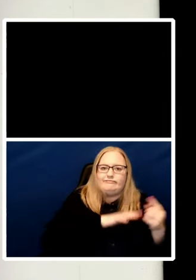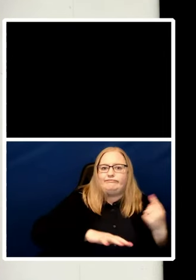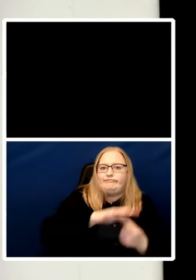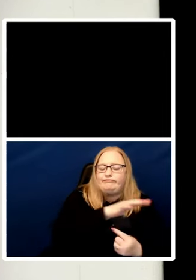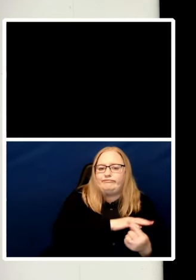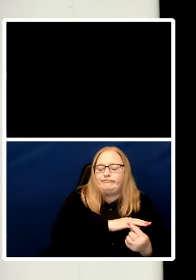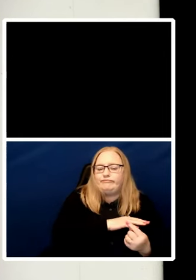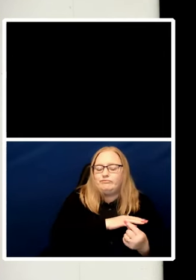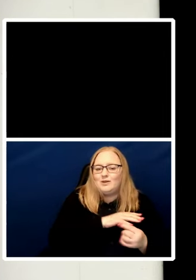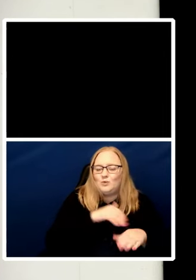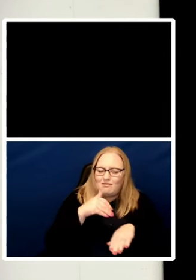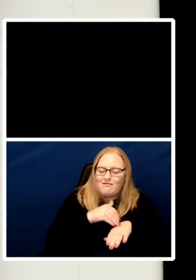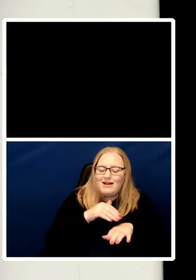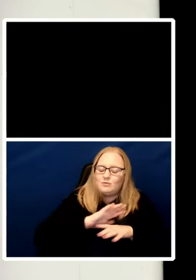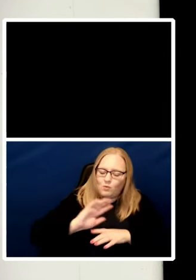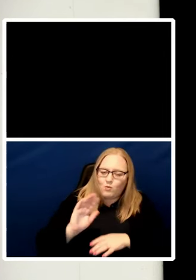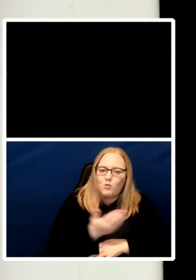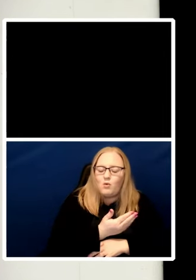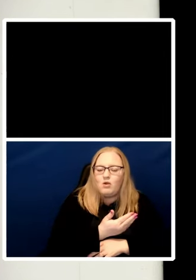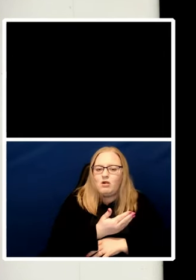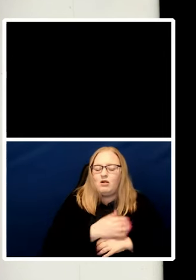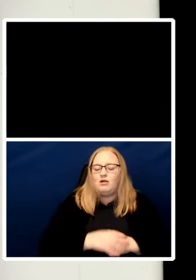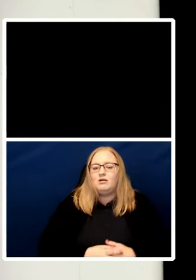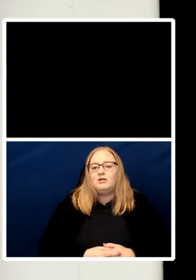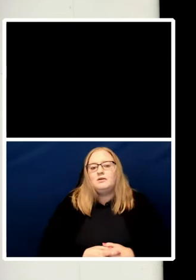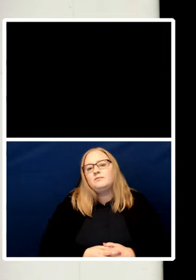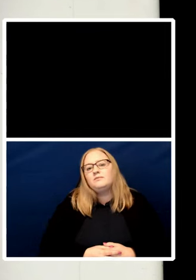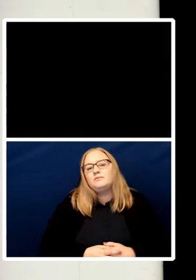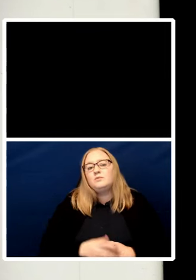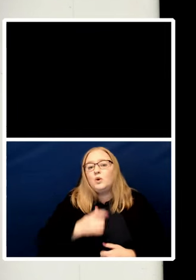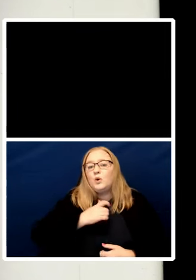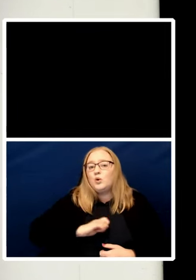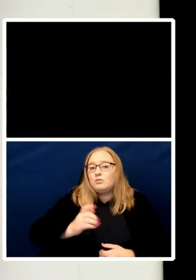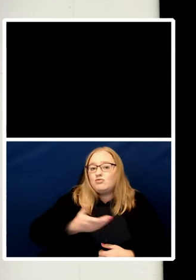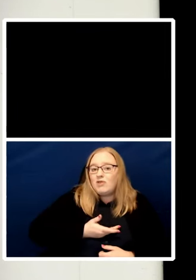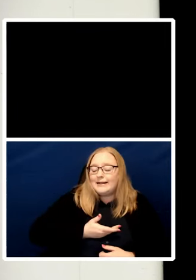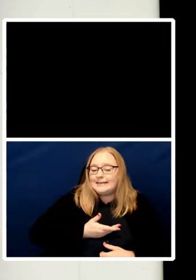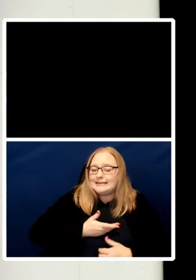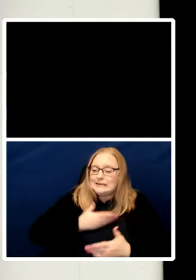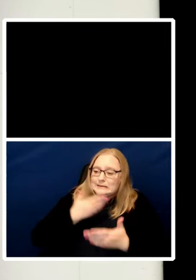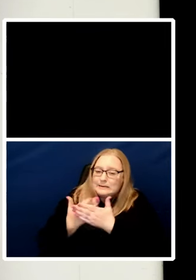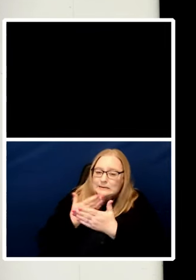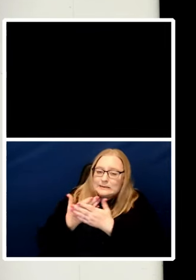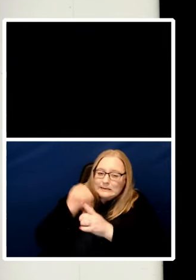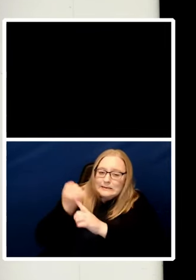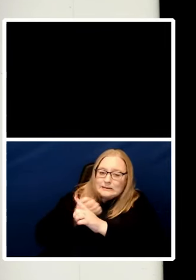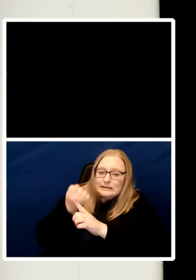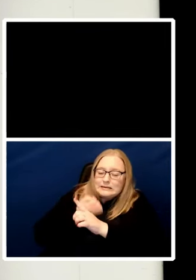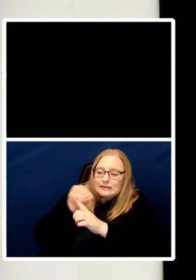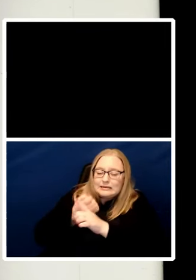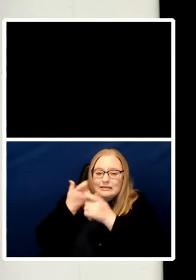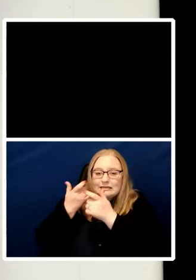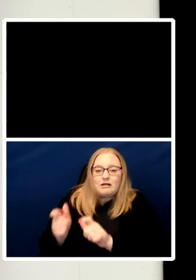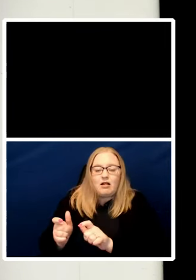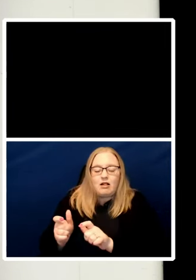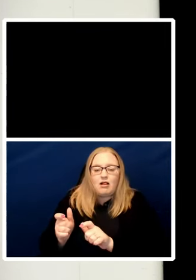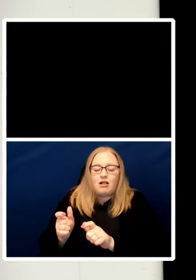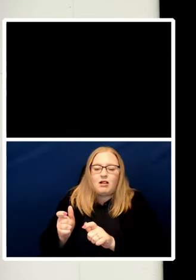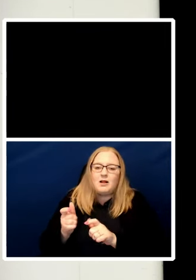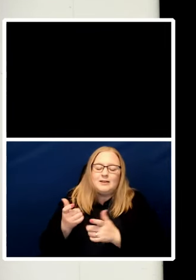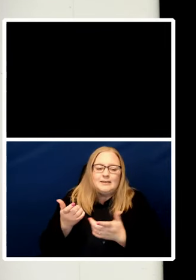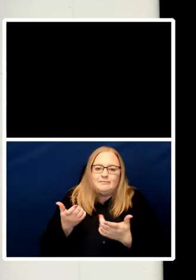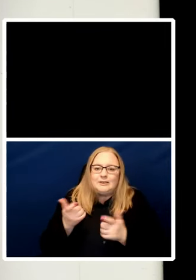rights are constantly called upon and yet still reviled. Invocation and attack